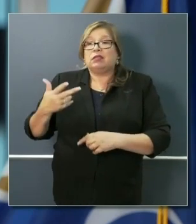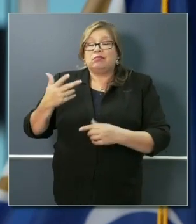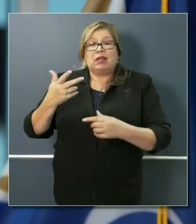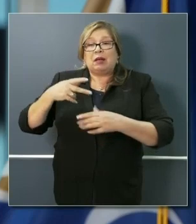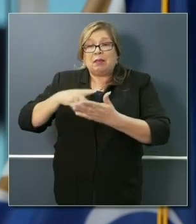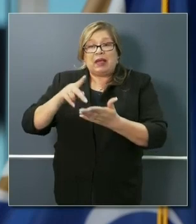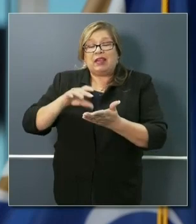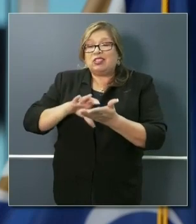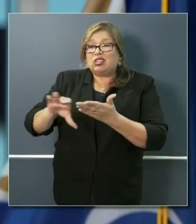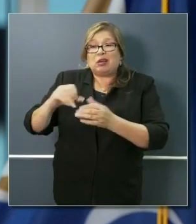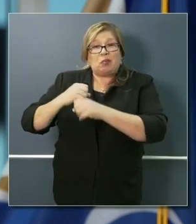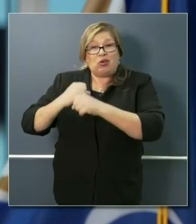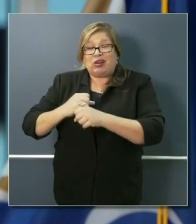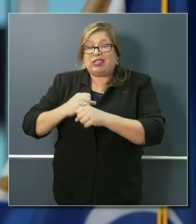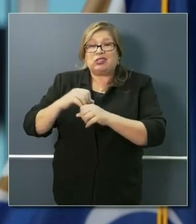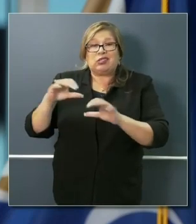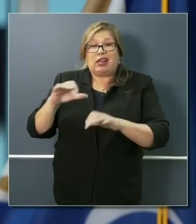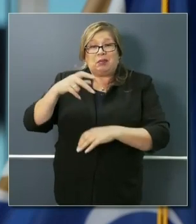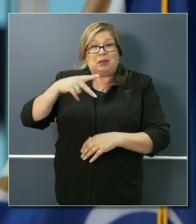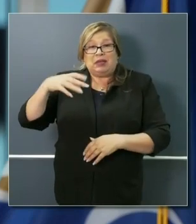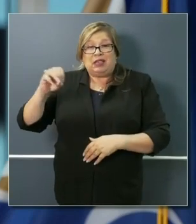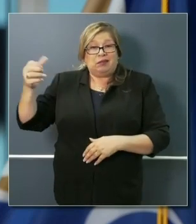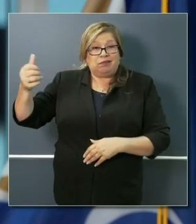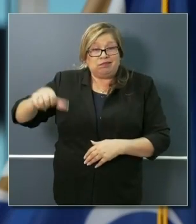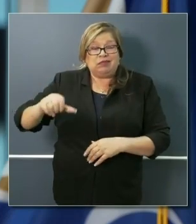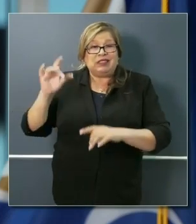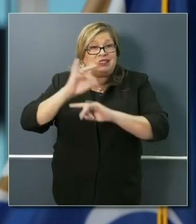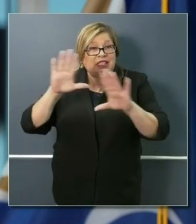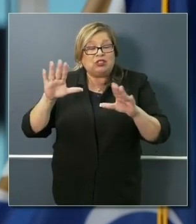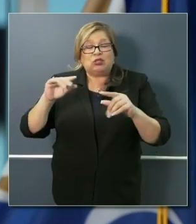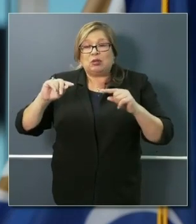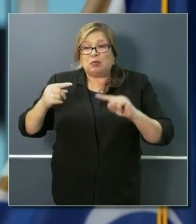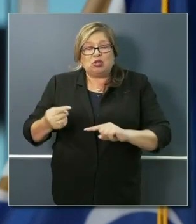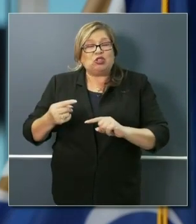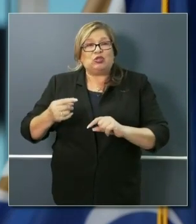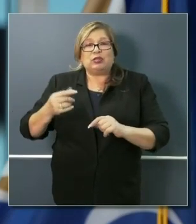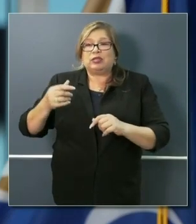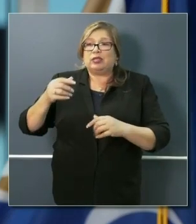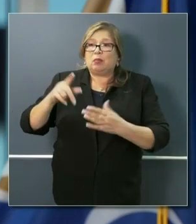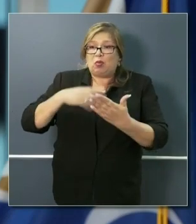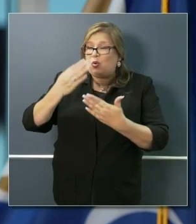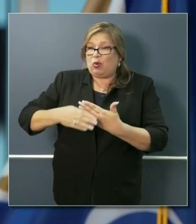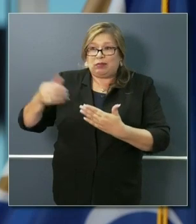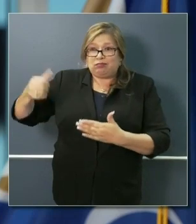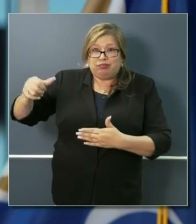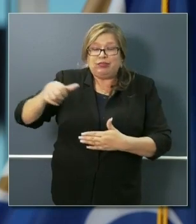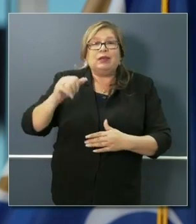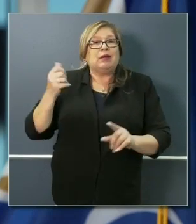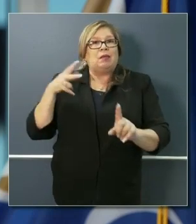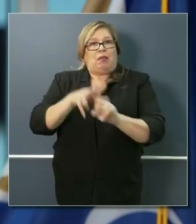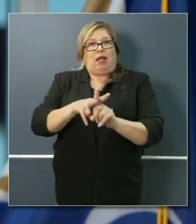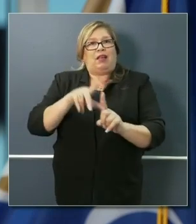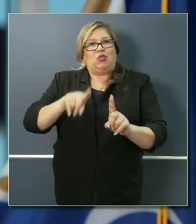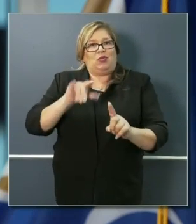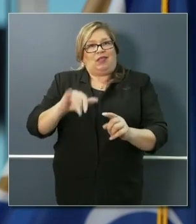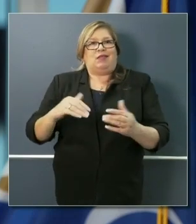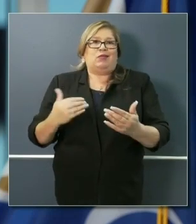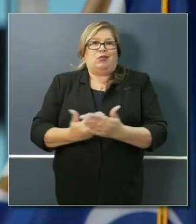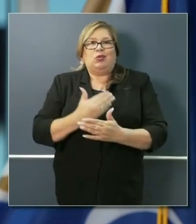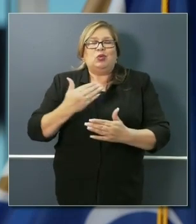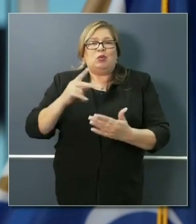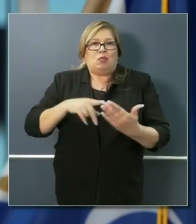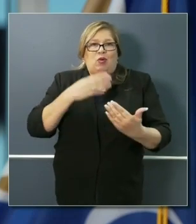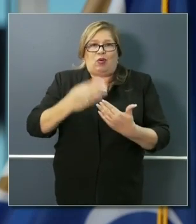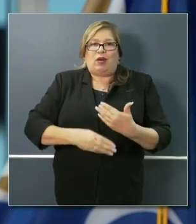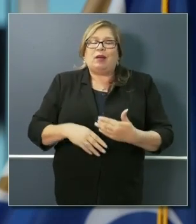the Paycheck Protection Act, and these other disaster emergency injury disaster programs. So it's an additional contribution